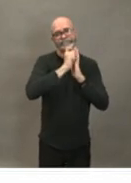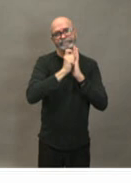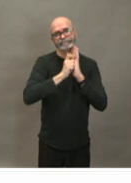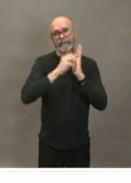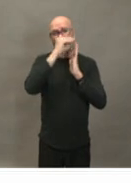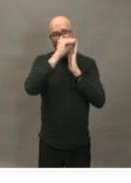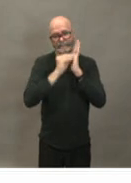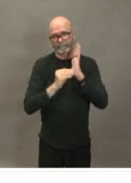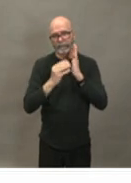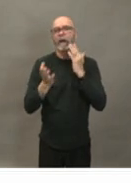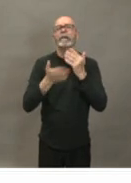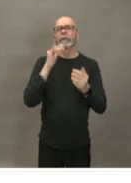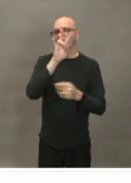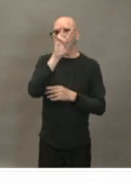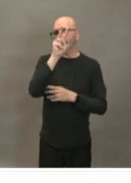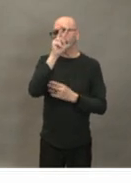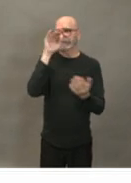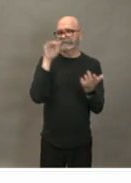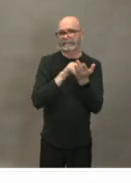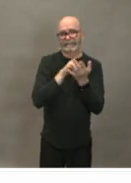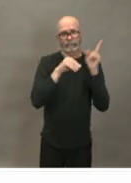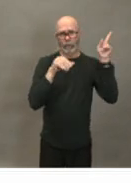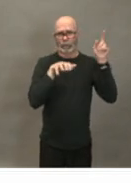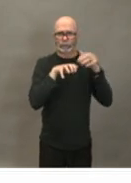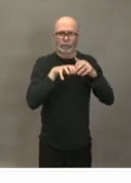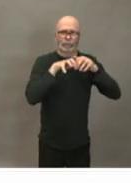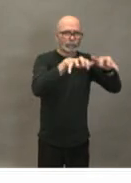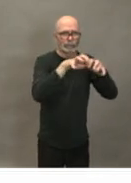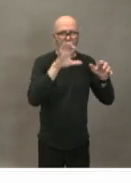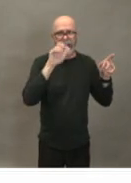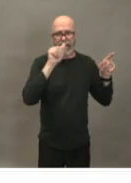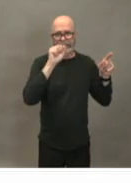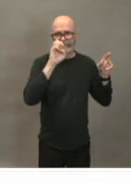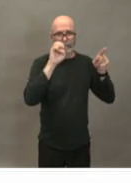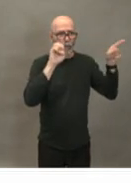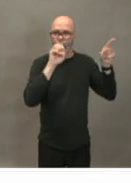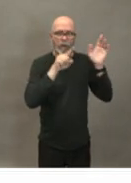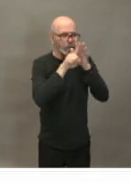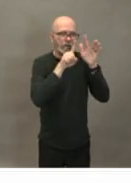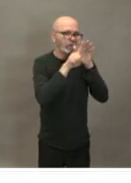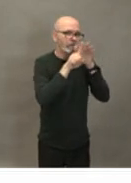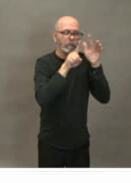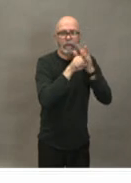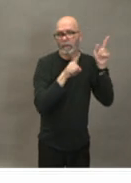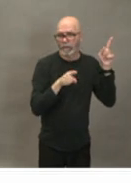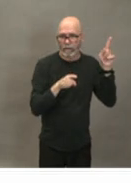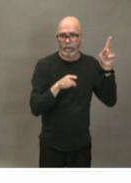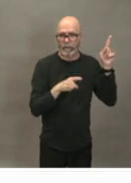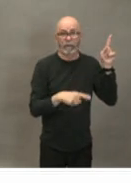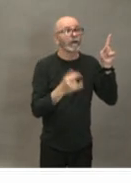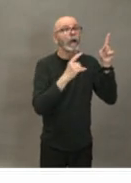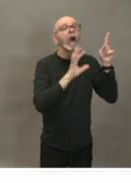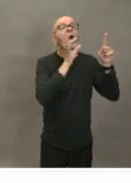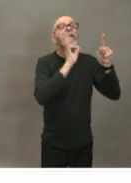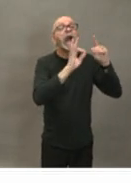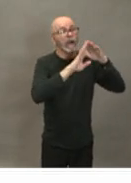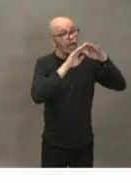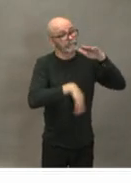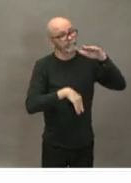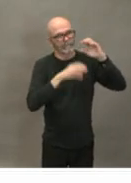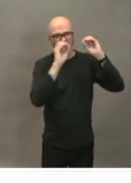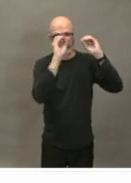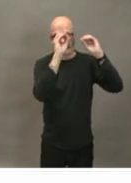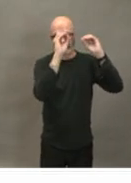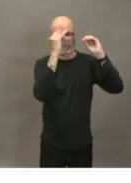000 cases that were looked at in a case series and of children under nine there were no deaths um there haven't been any